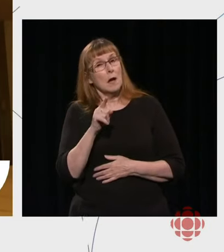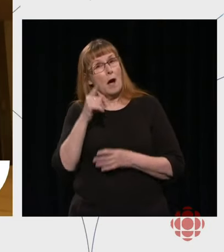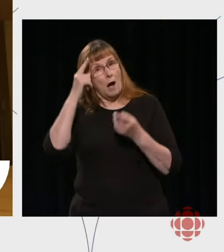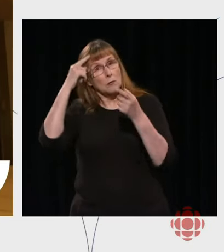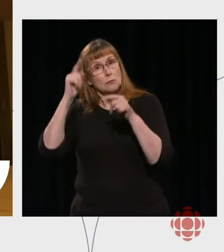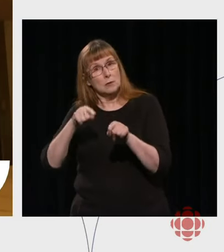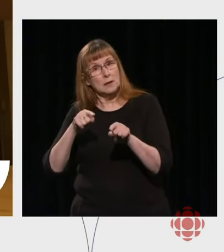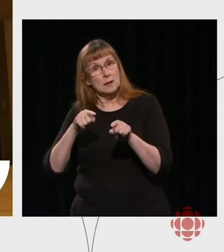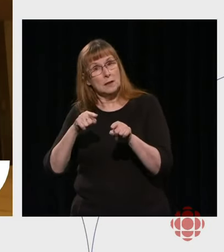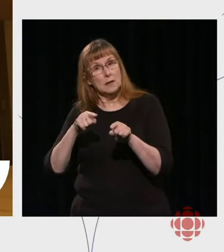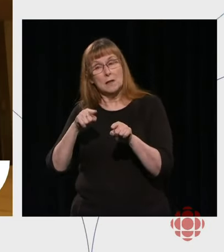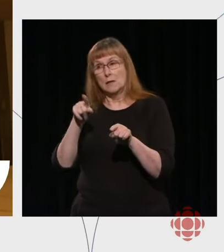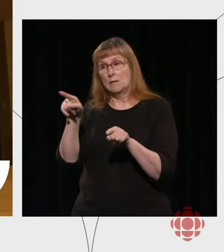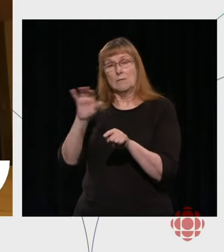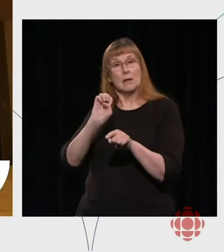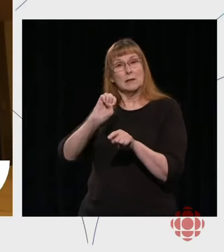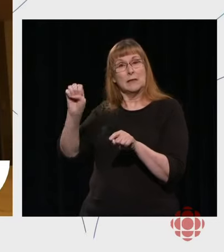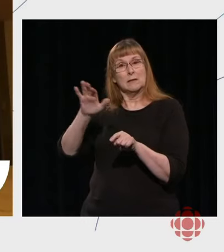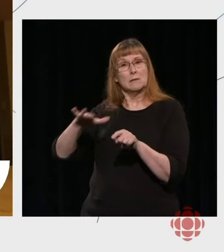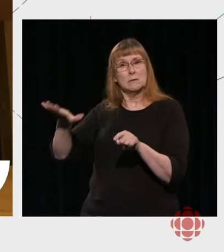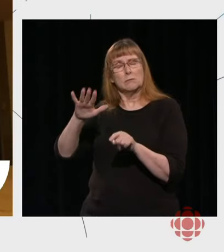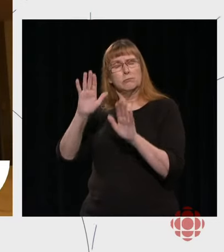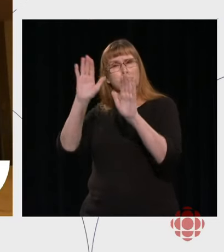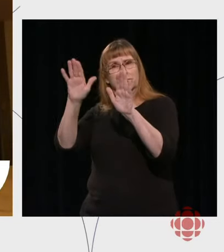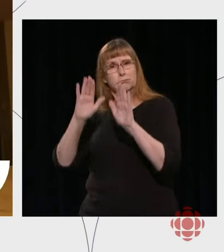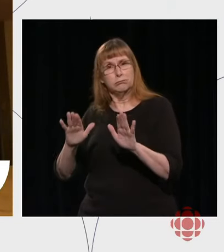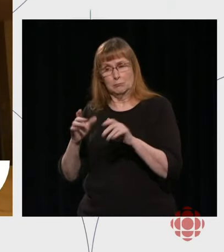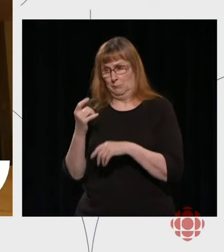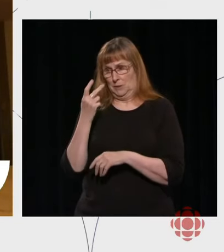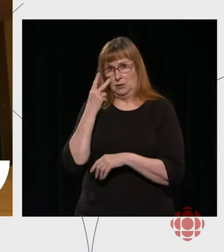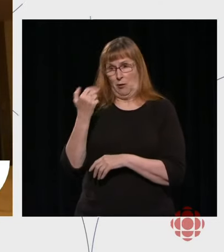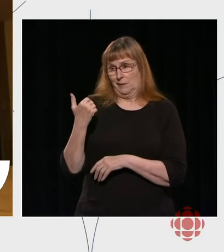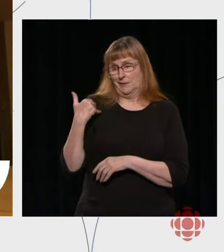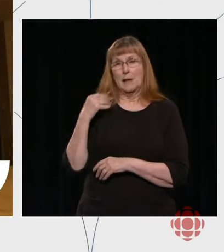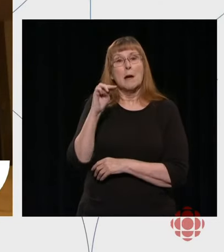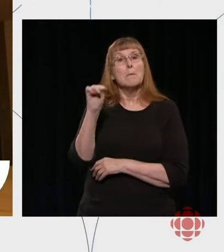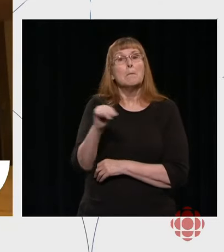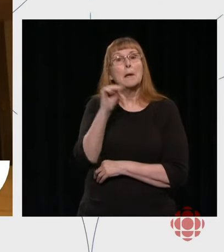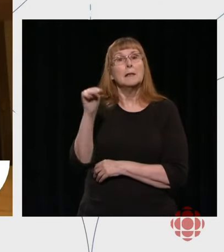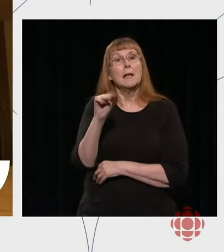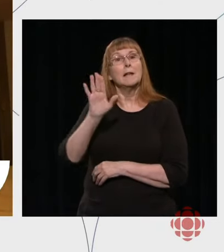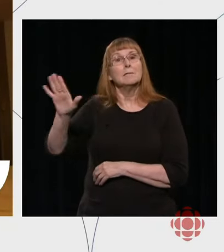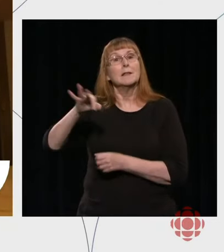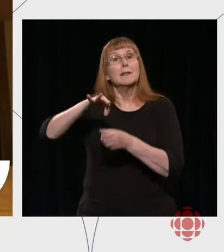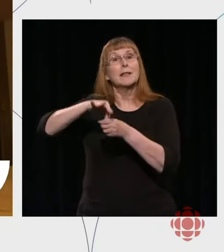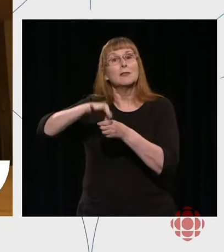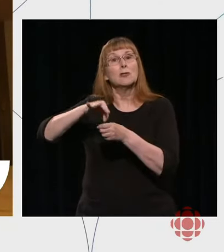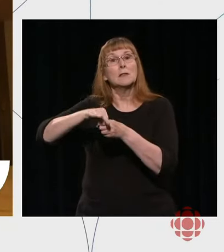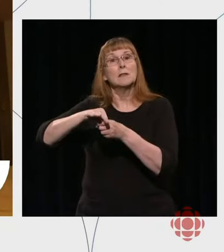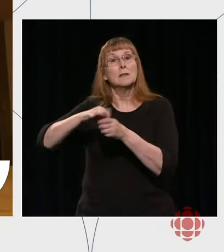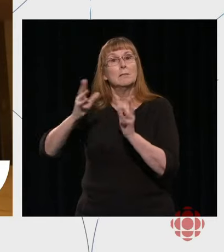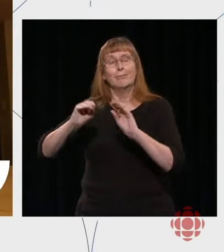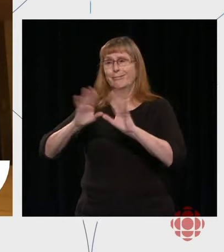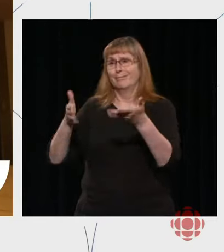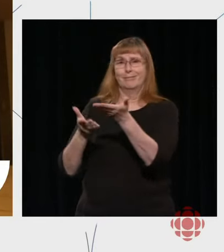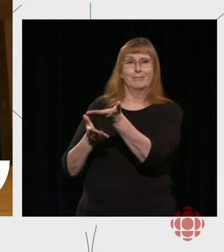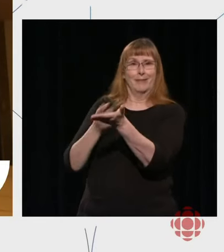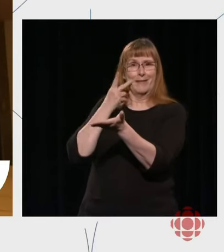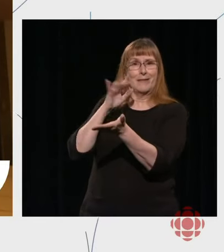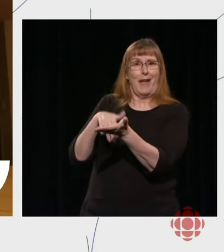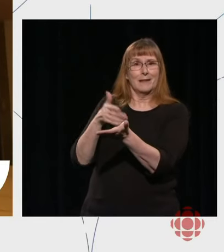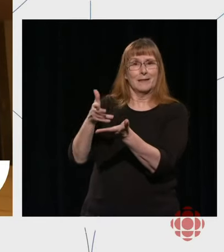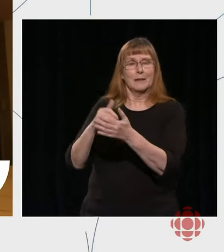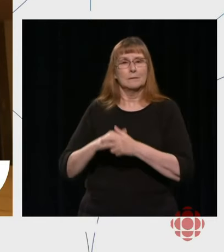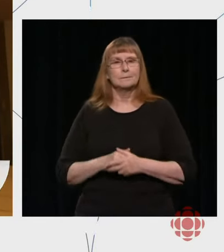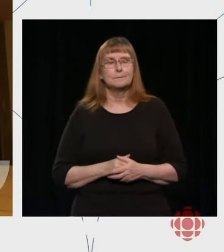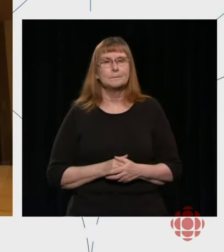team does exceptional work. And on Monday night, we saw it again during the elections. One of the five pillars